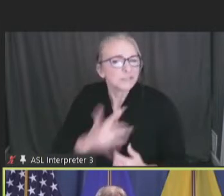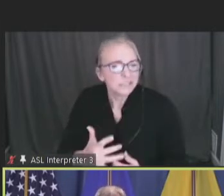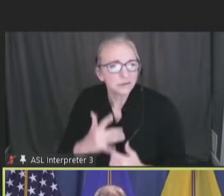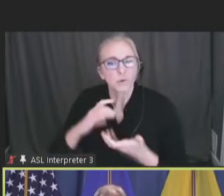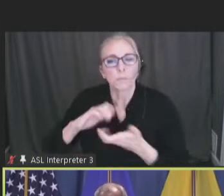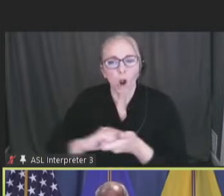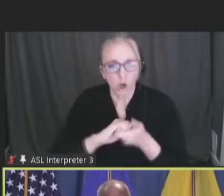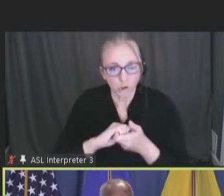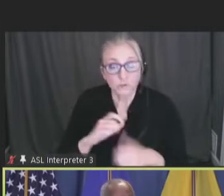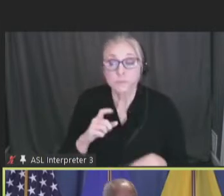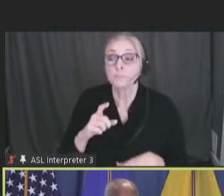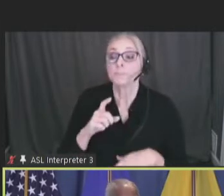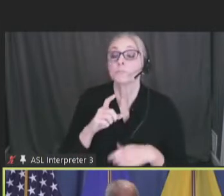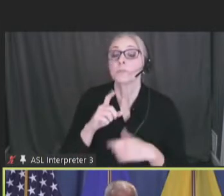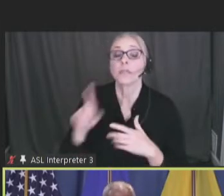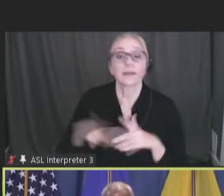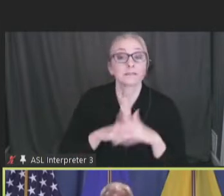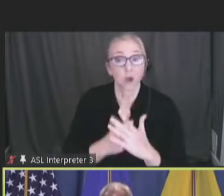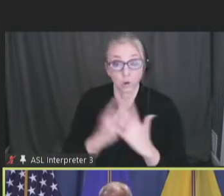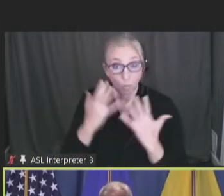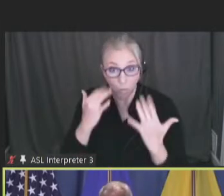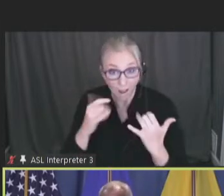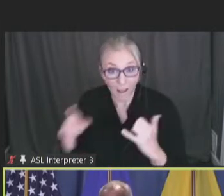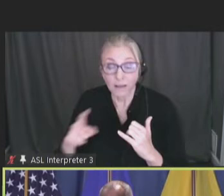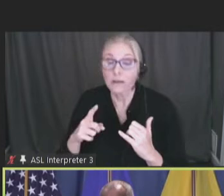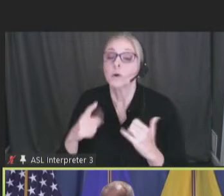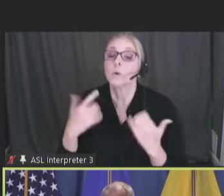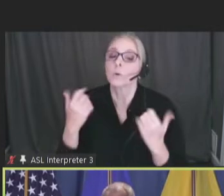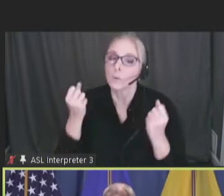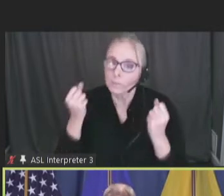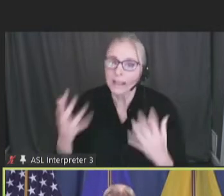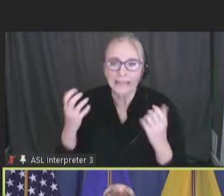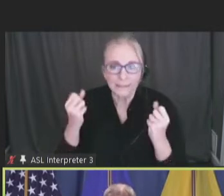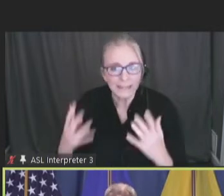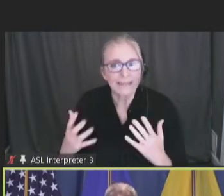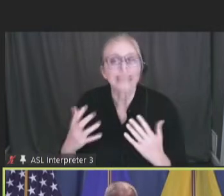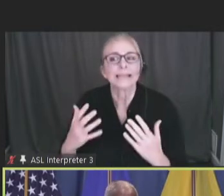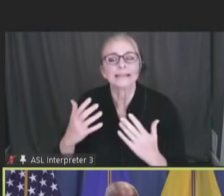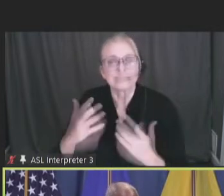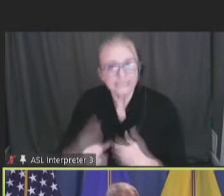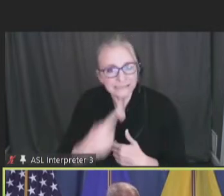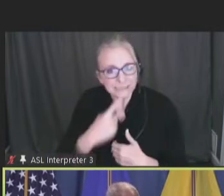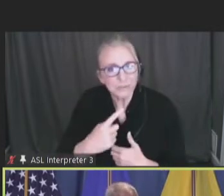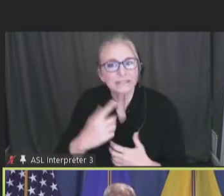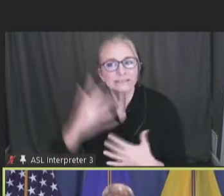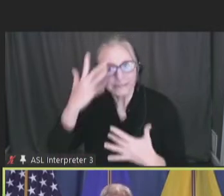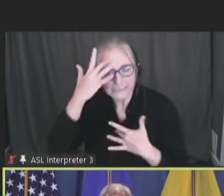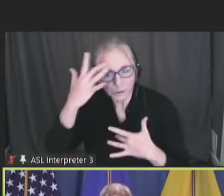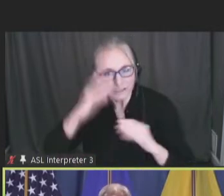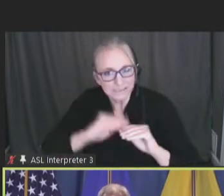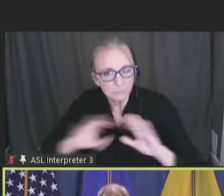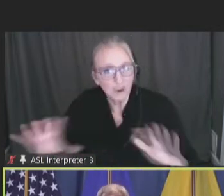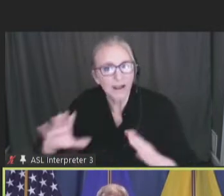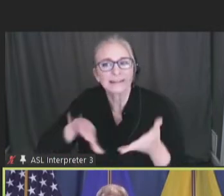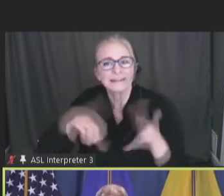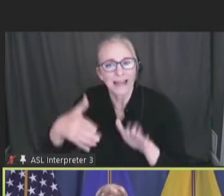This was initiated because of the high rate of serious illness and even death among our populations, and the